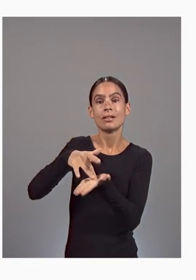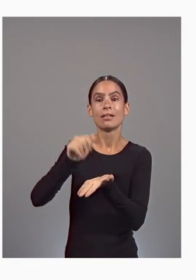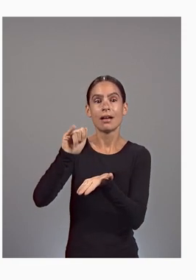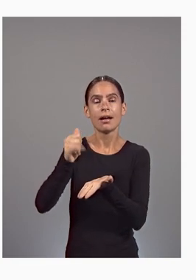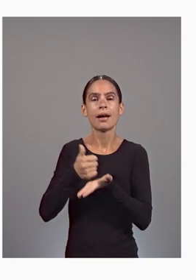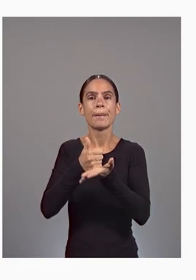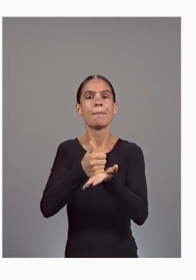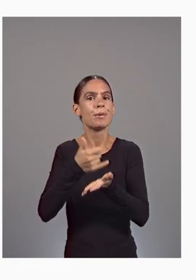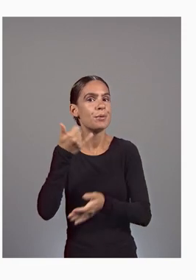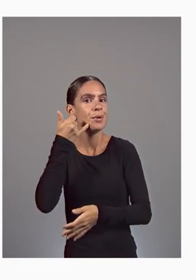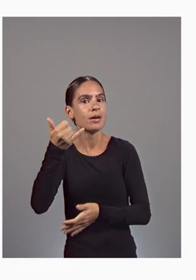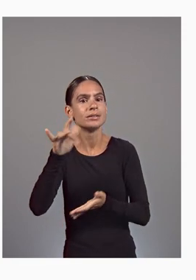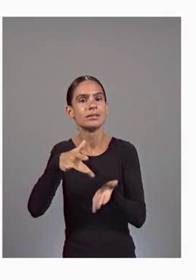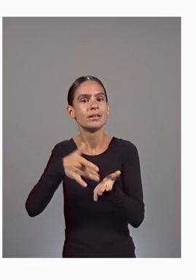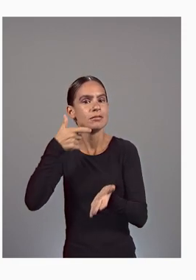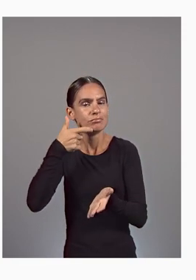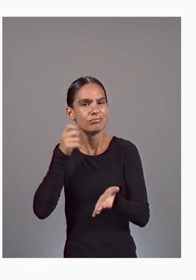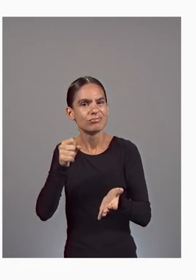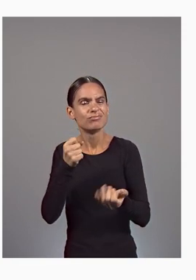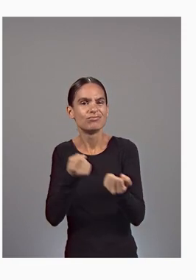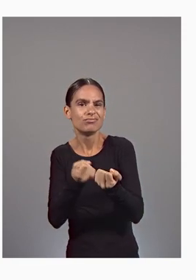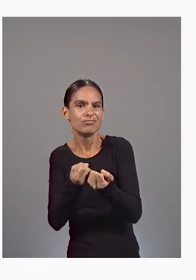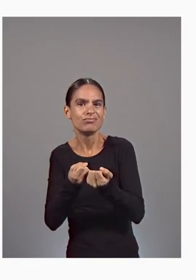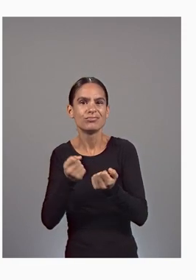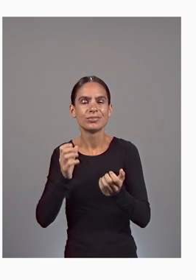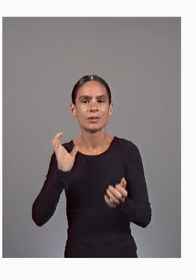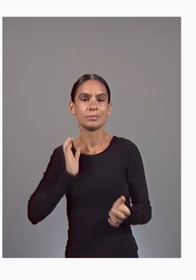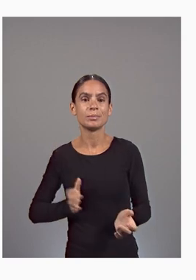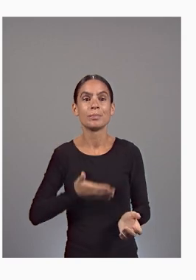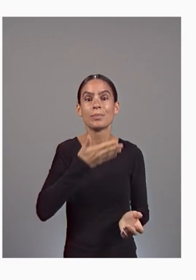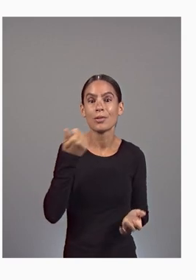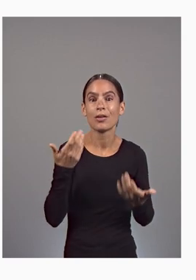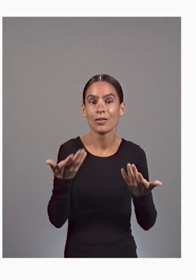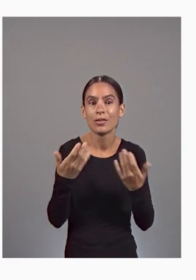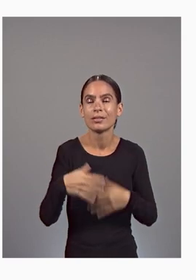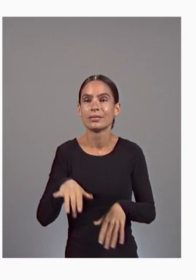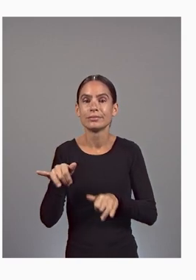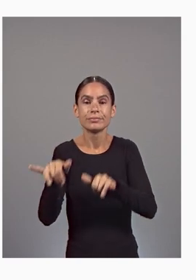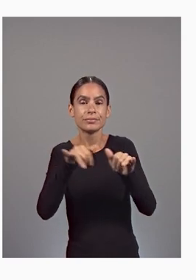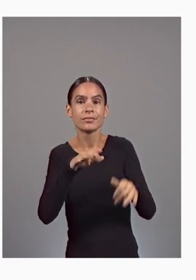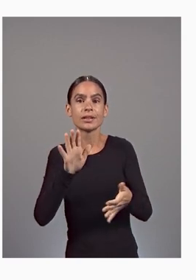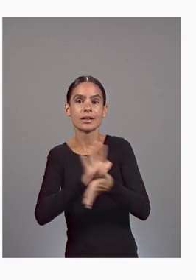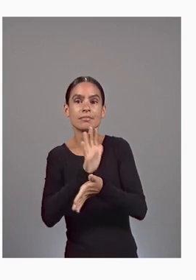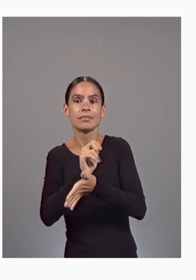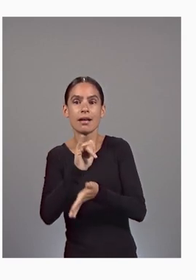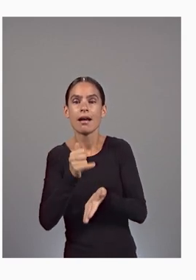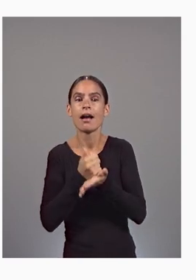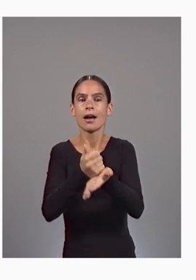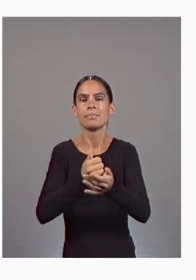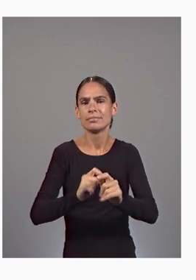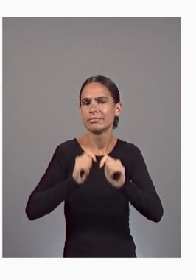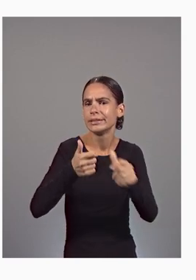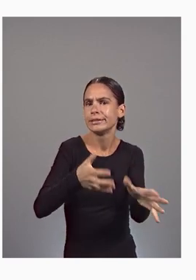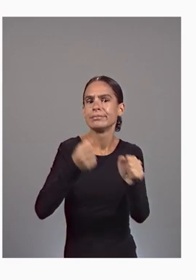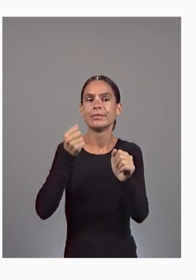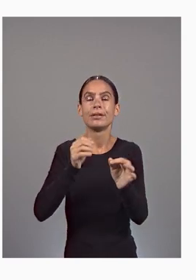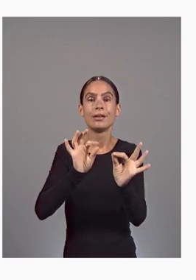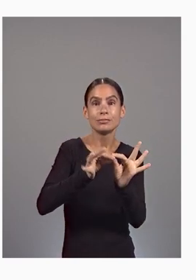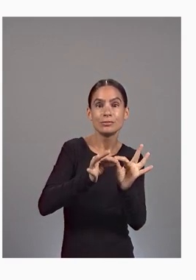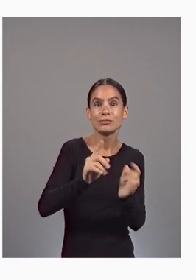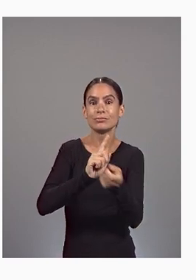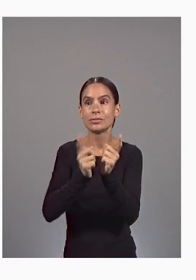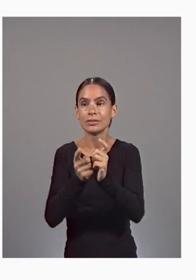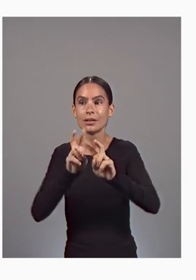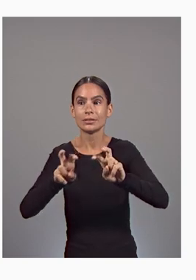customers better. Similarly, Document AI helps accelerate the interpretation and analysis of documents.